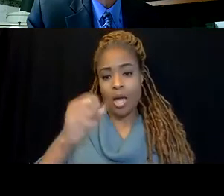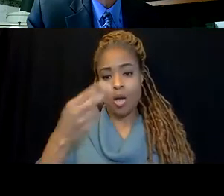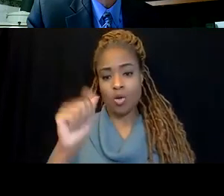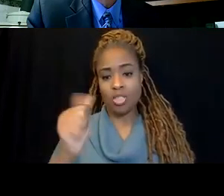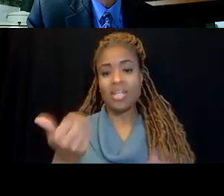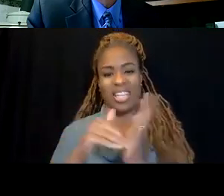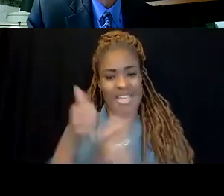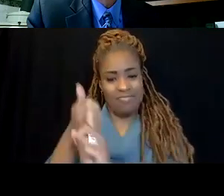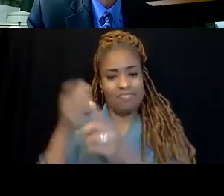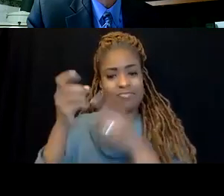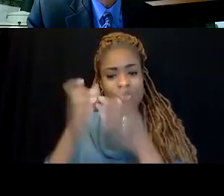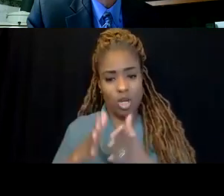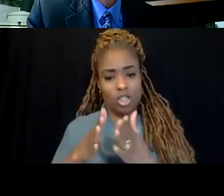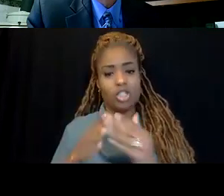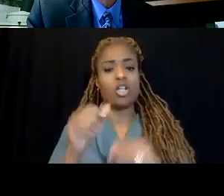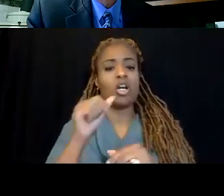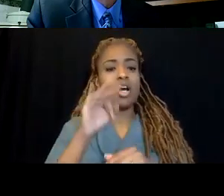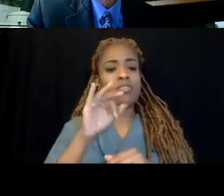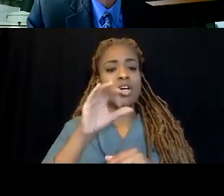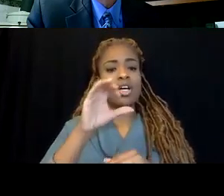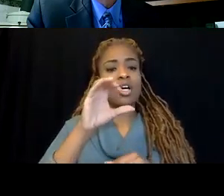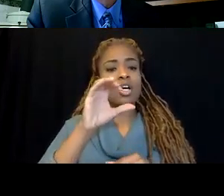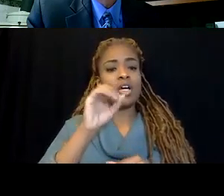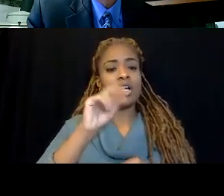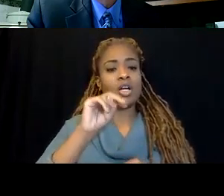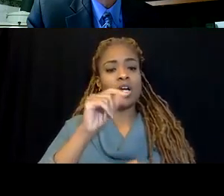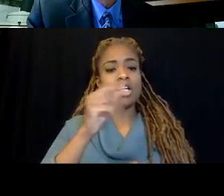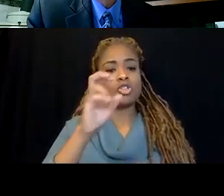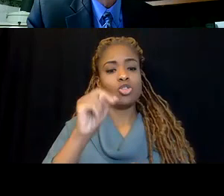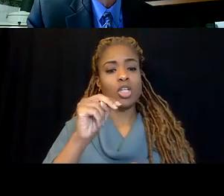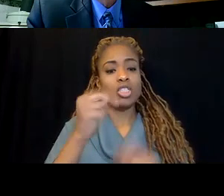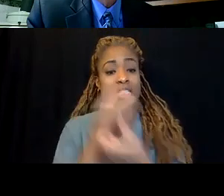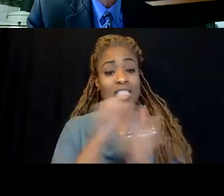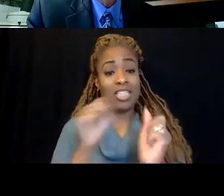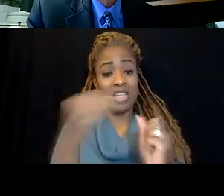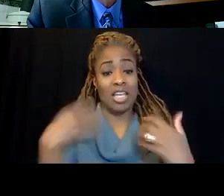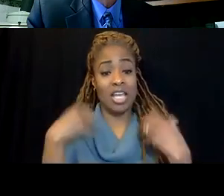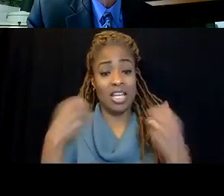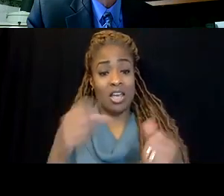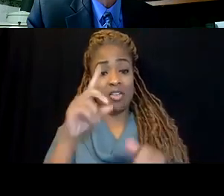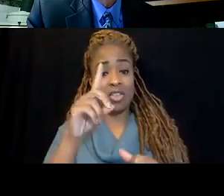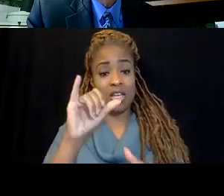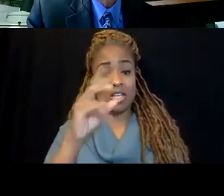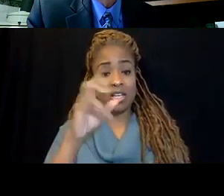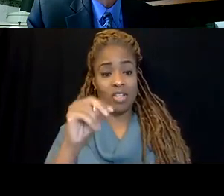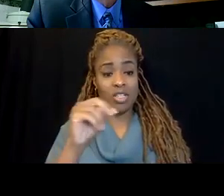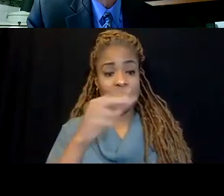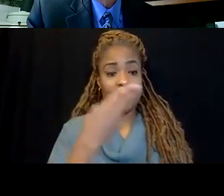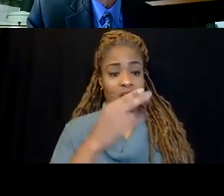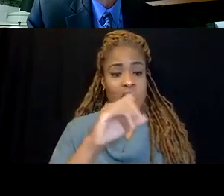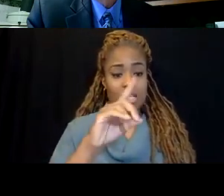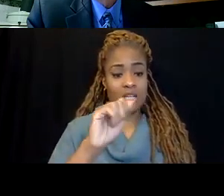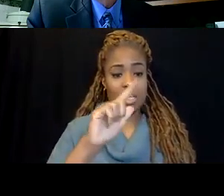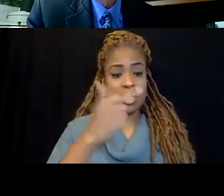he's the Director, Construction, Safety, and Health Division. HidalgoL at Michigan.gov or